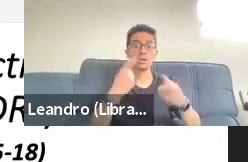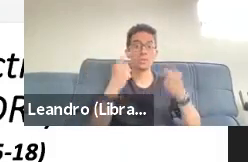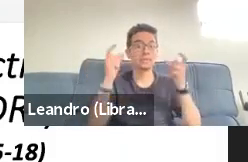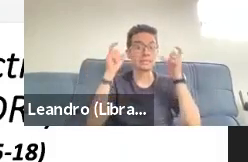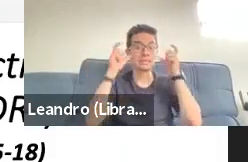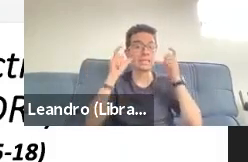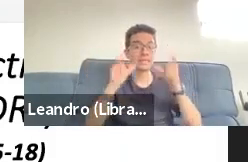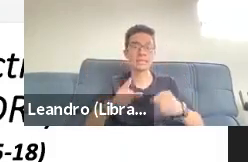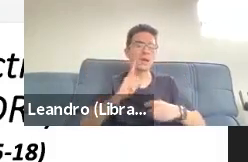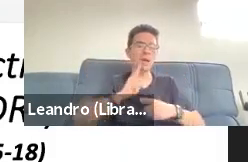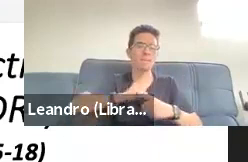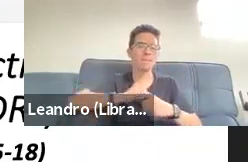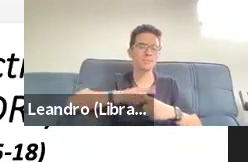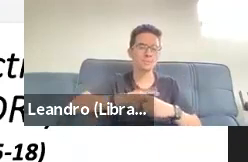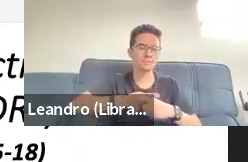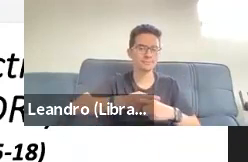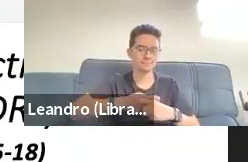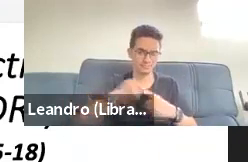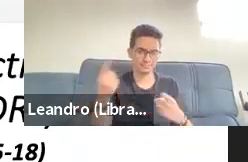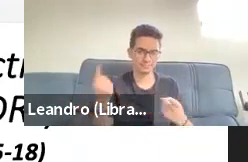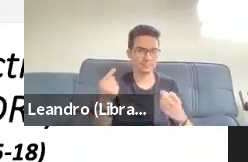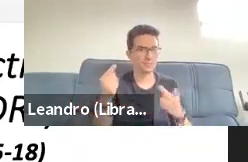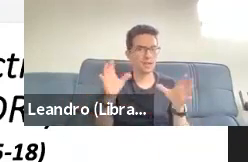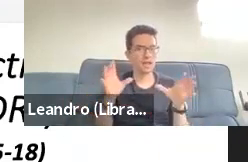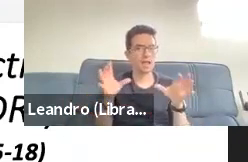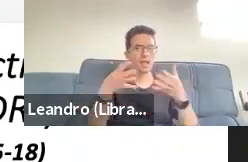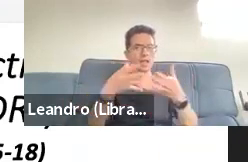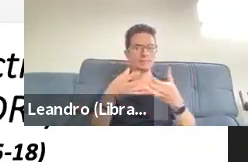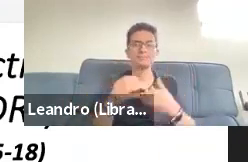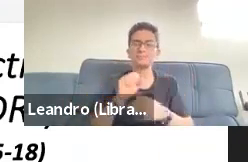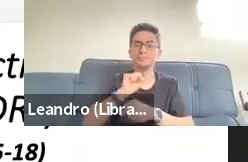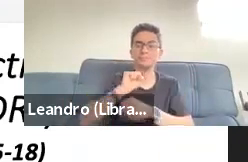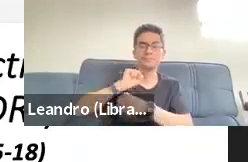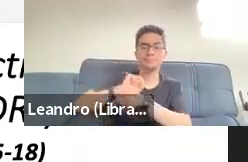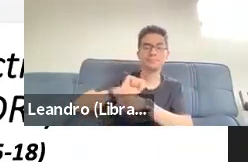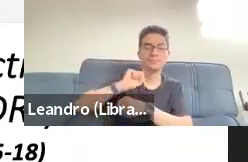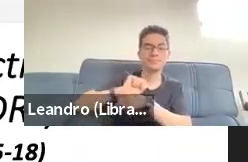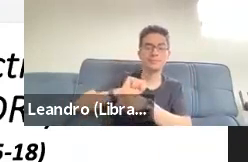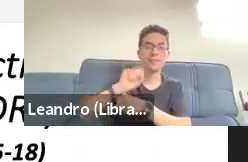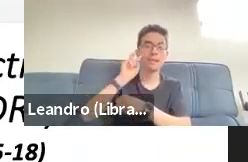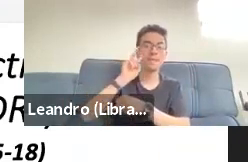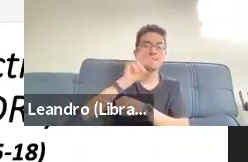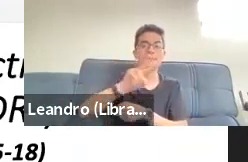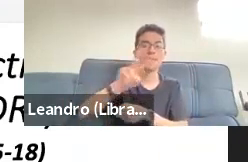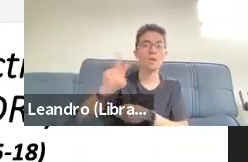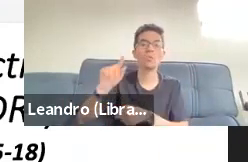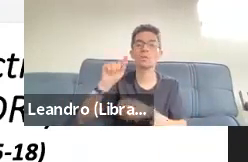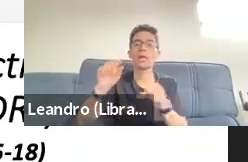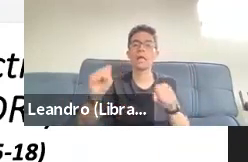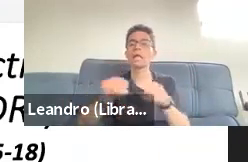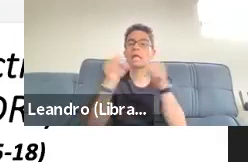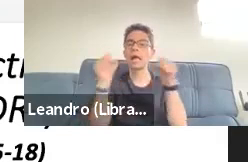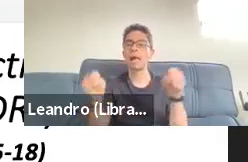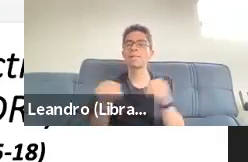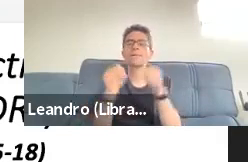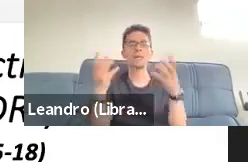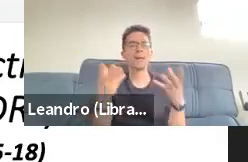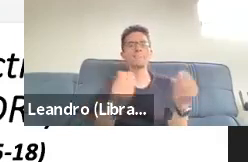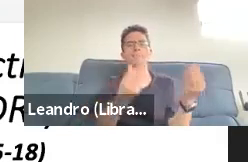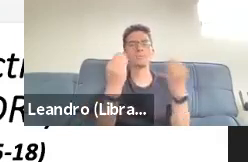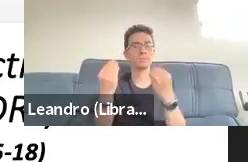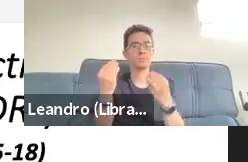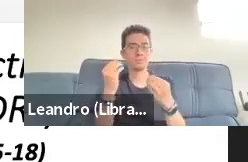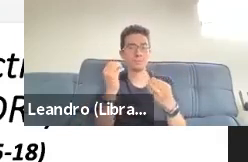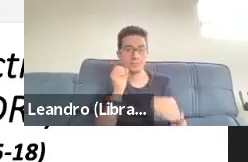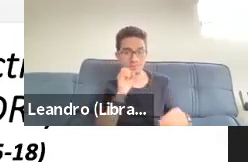is a lot of breakdowns, a lot of trouble sources. And T stands for trouble source. And if you look at the mean of the